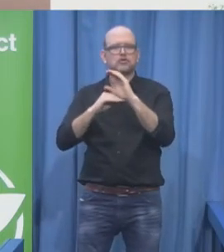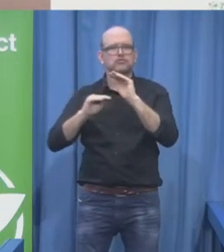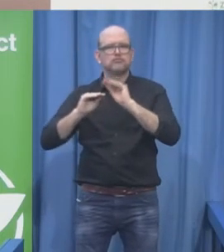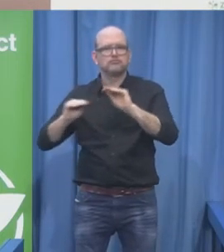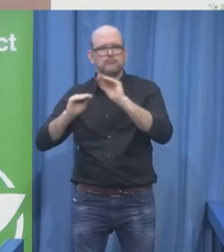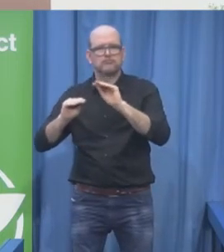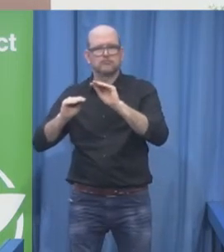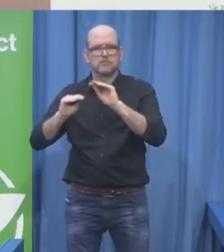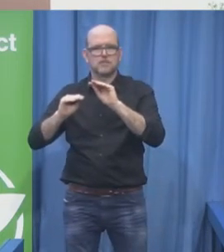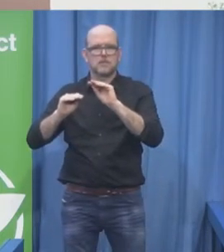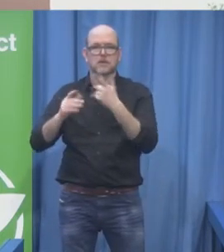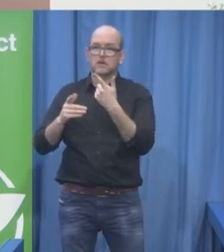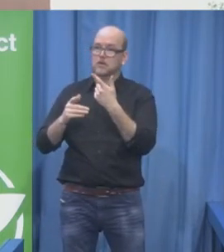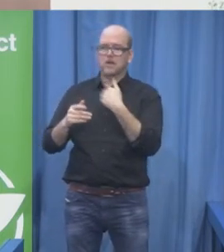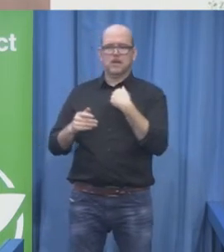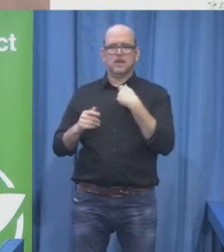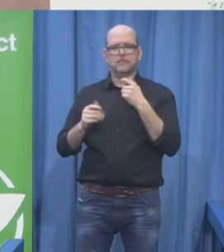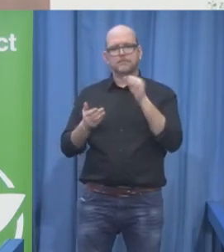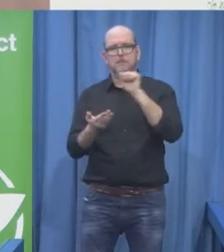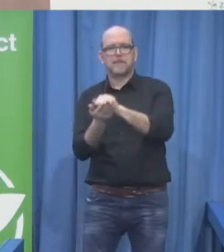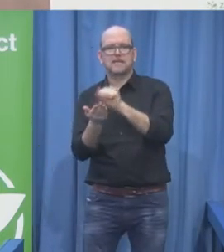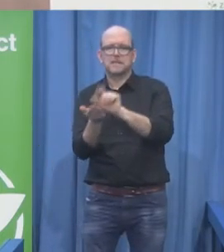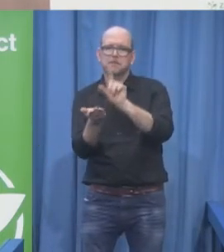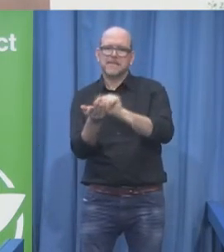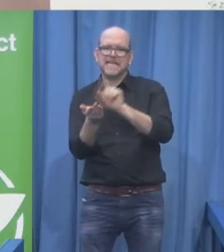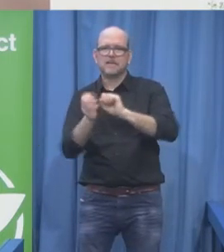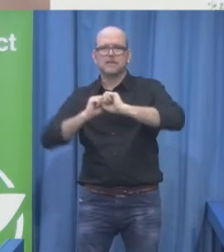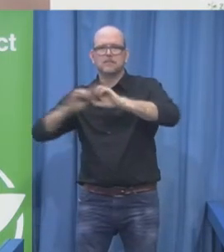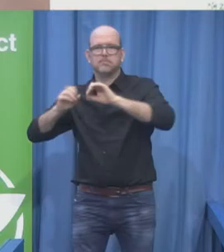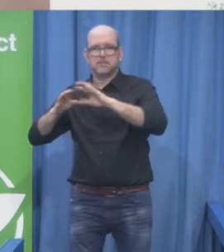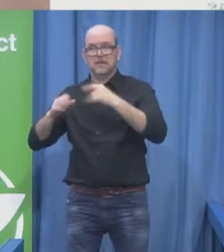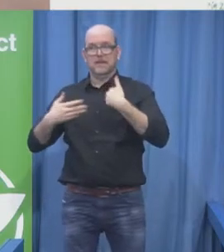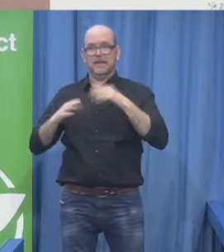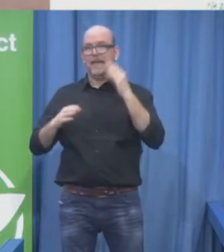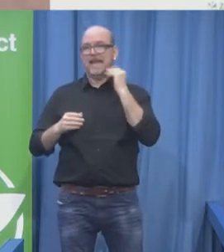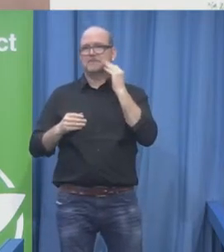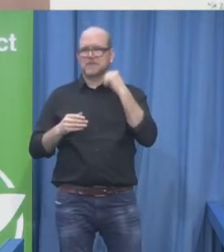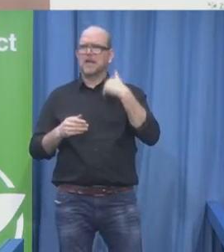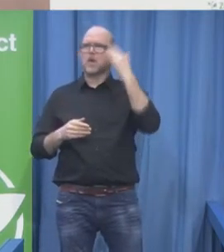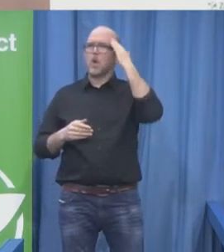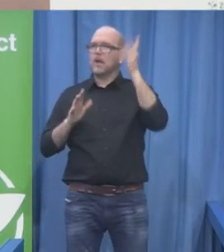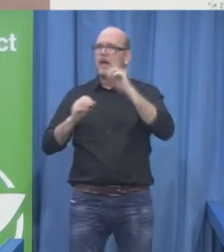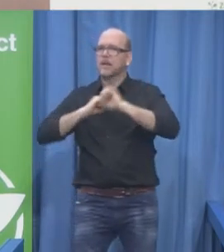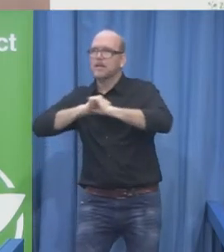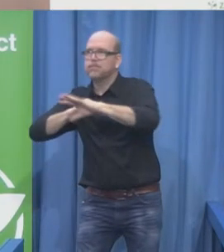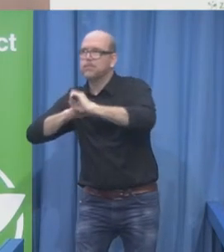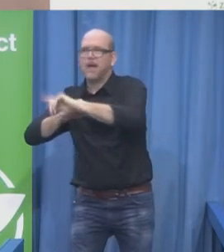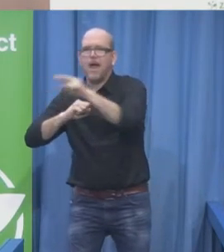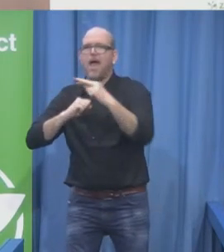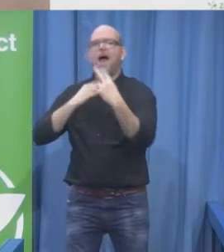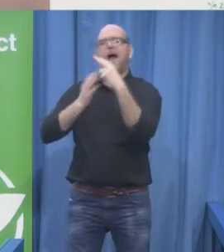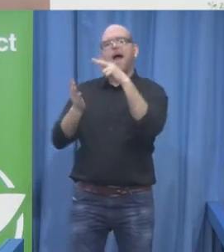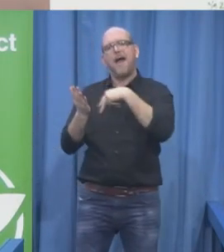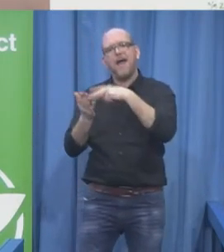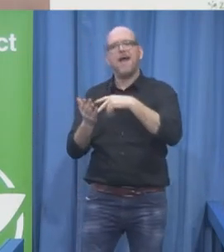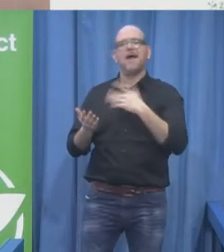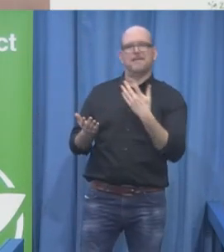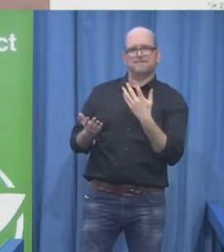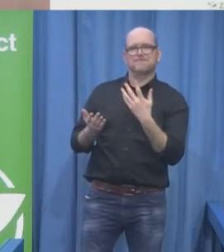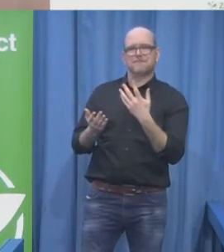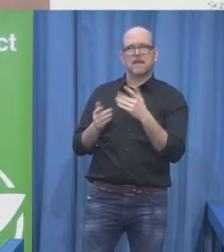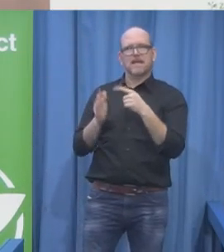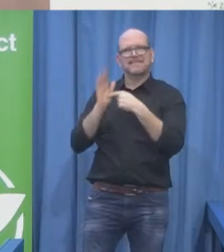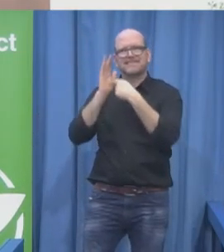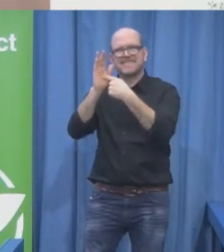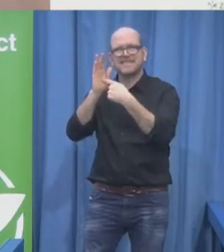been in the UN. And I do know that policies are also made within the private sector by the companies themselves.